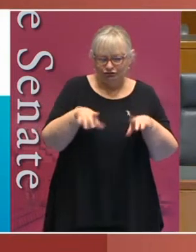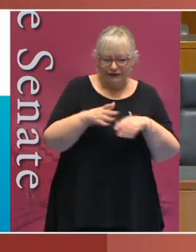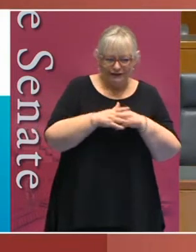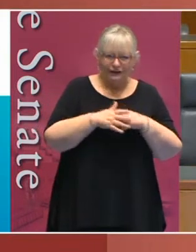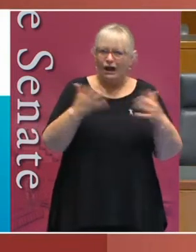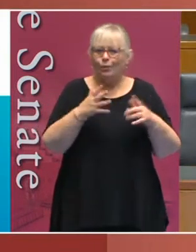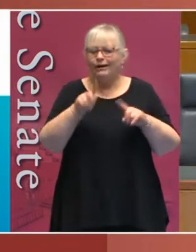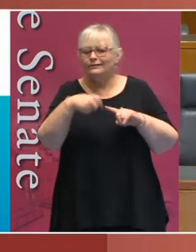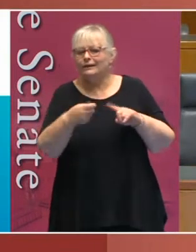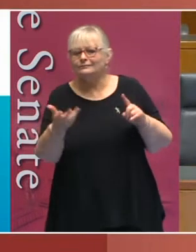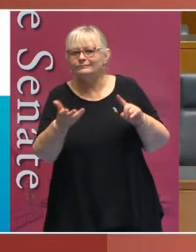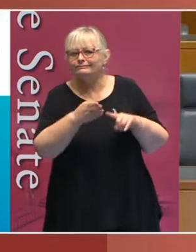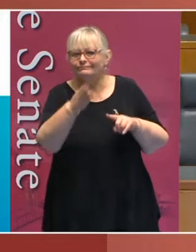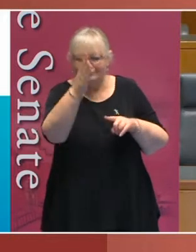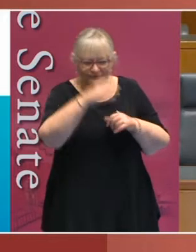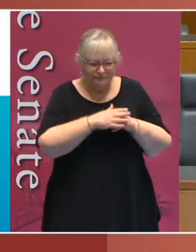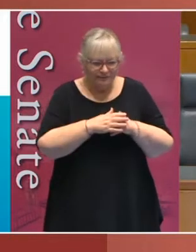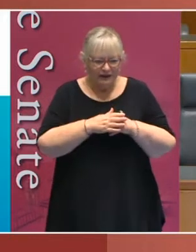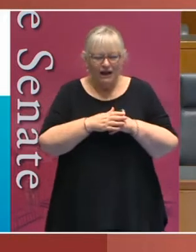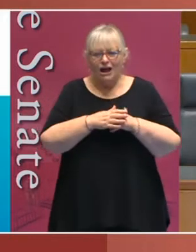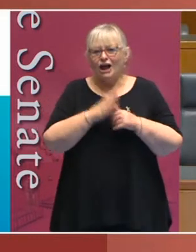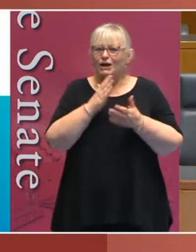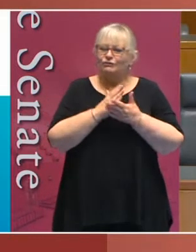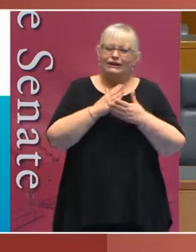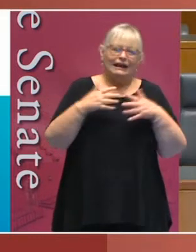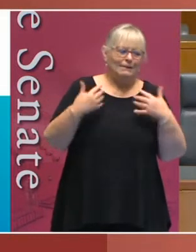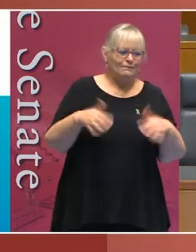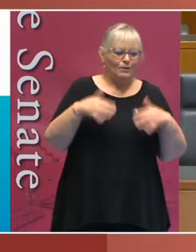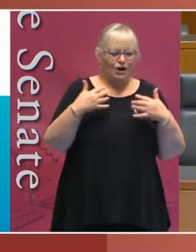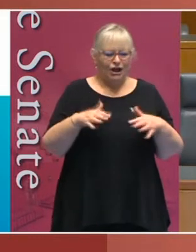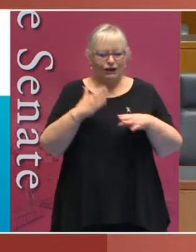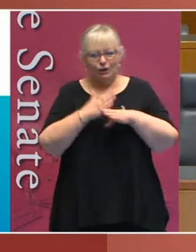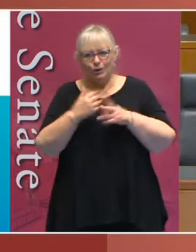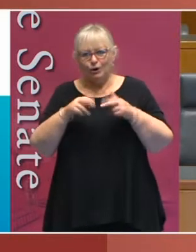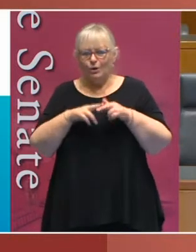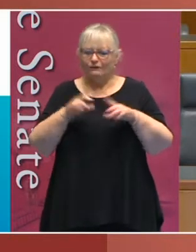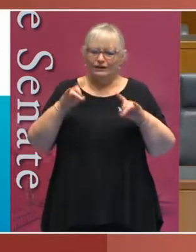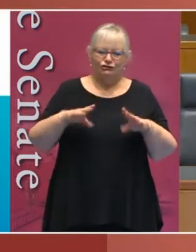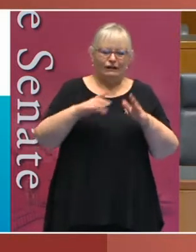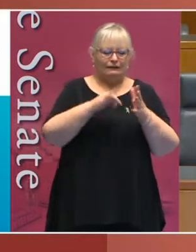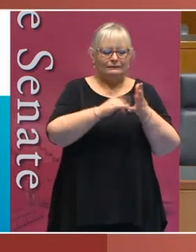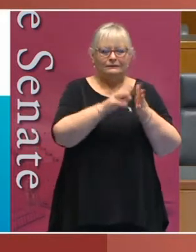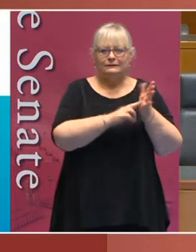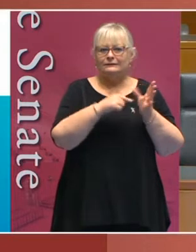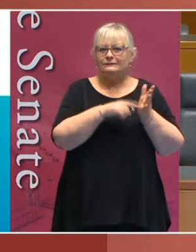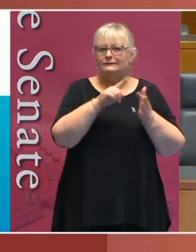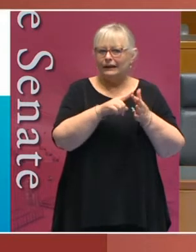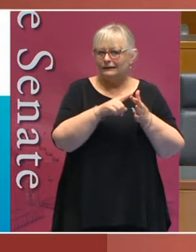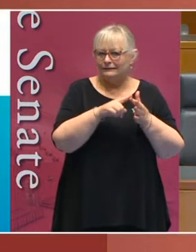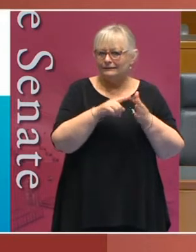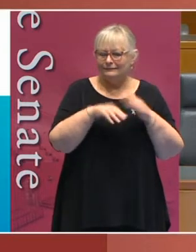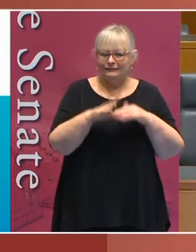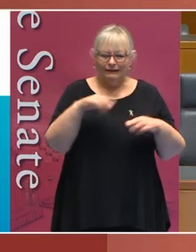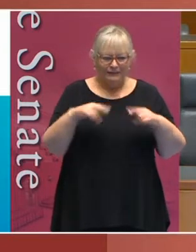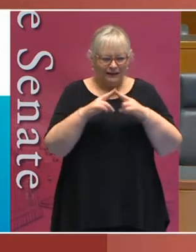where to next. I've always very much admired the work of the Australian Senate in ensuring